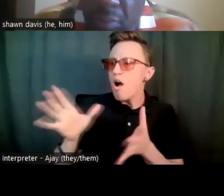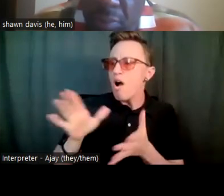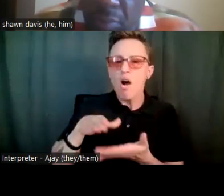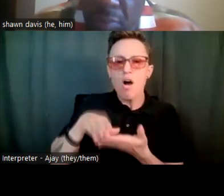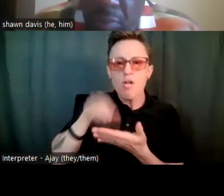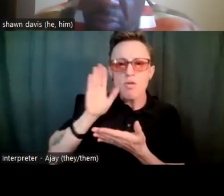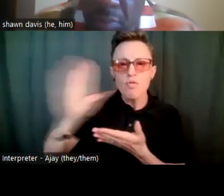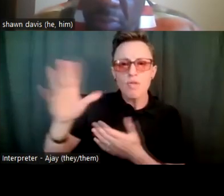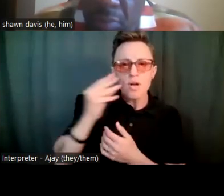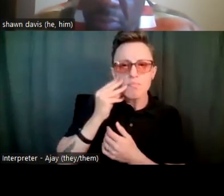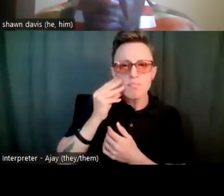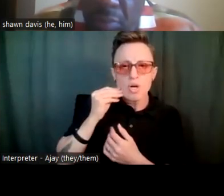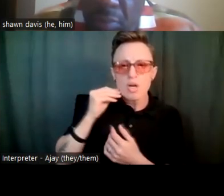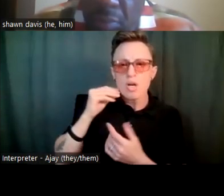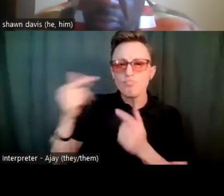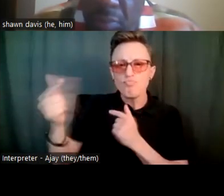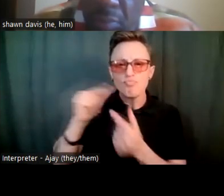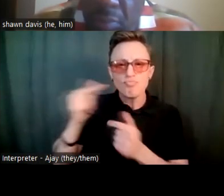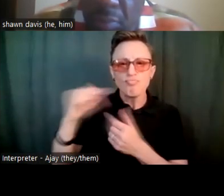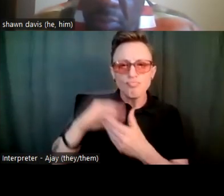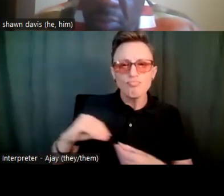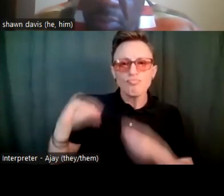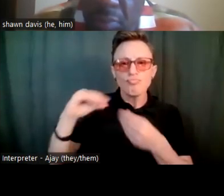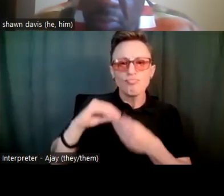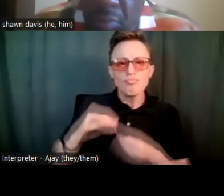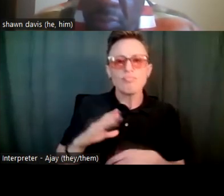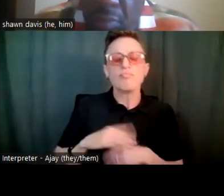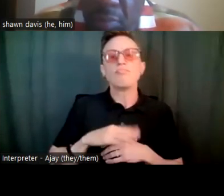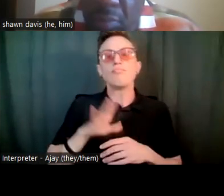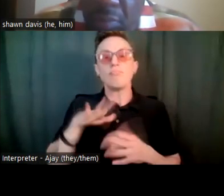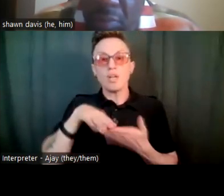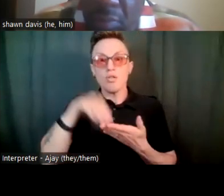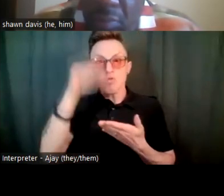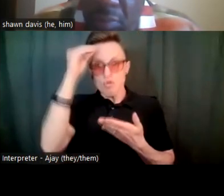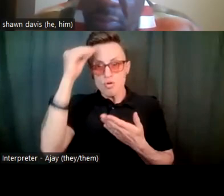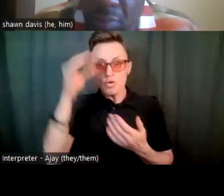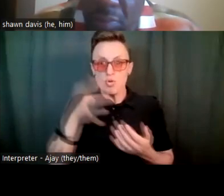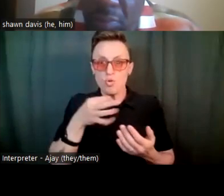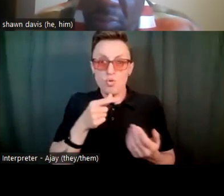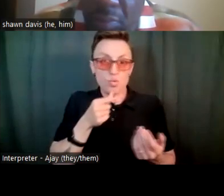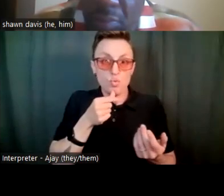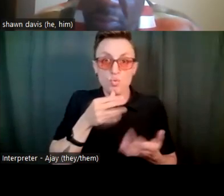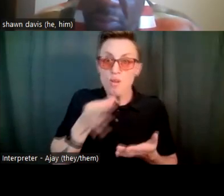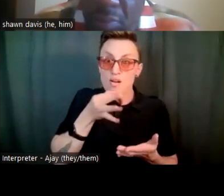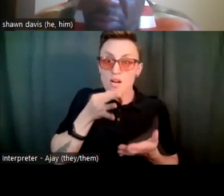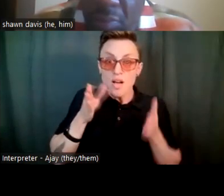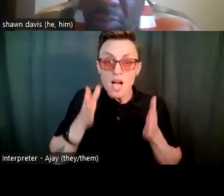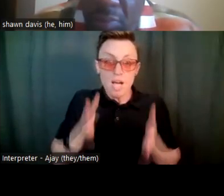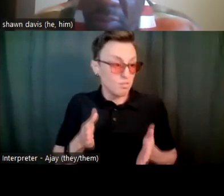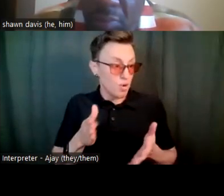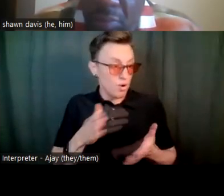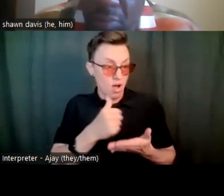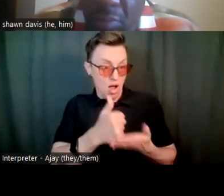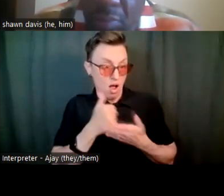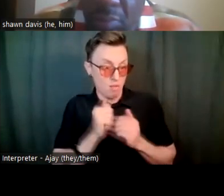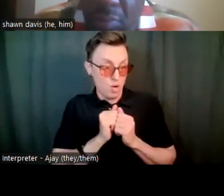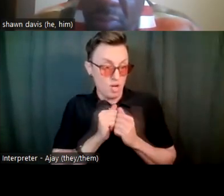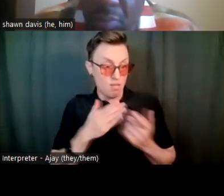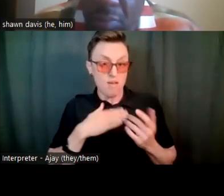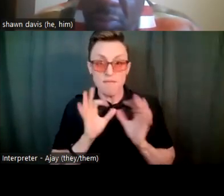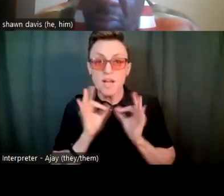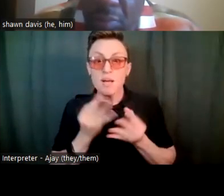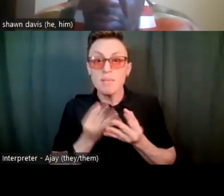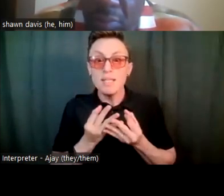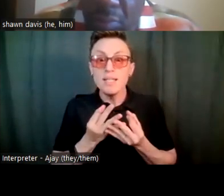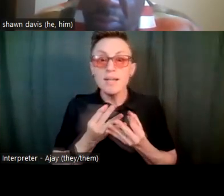And I quickly learned that the experts in helping me with my family and our daughter with special needs were going to be other